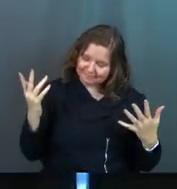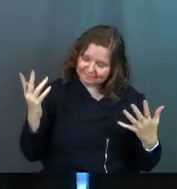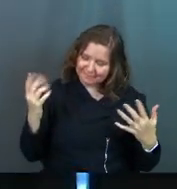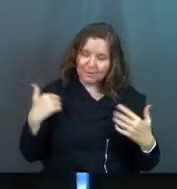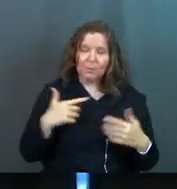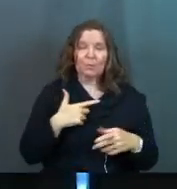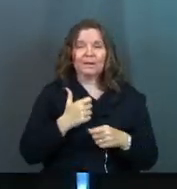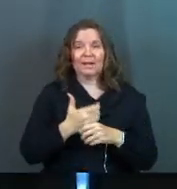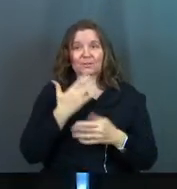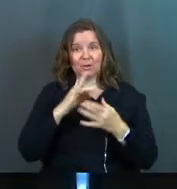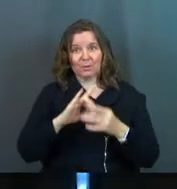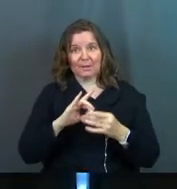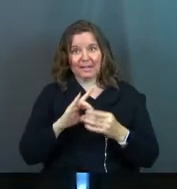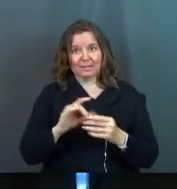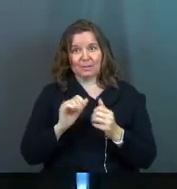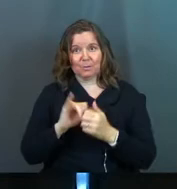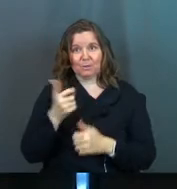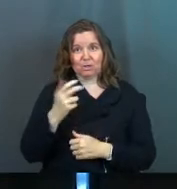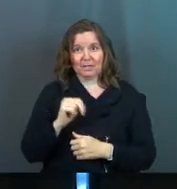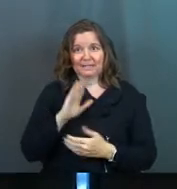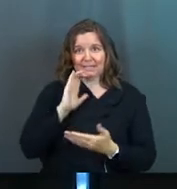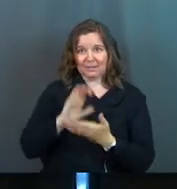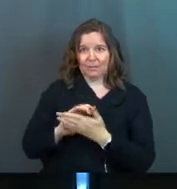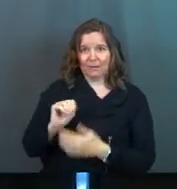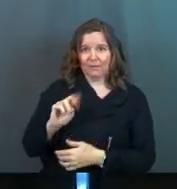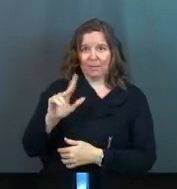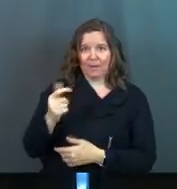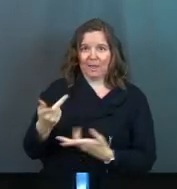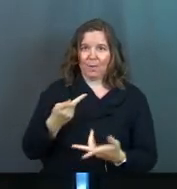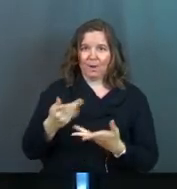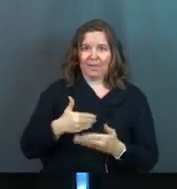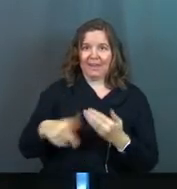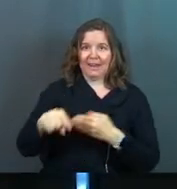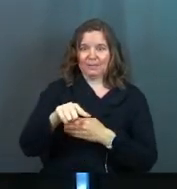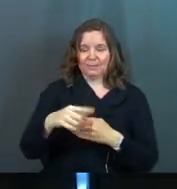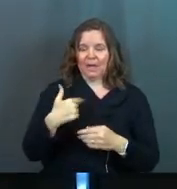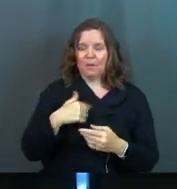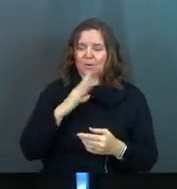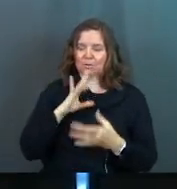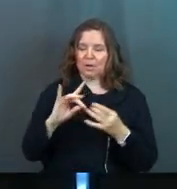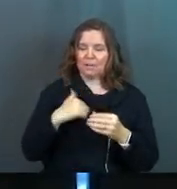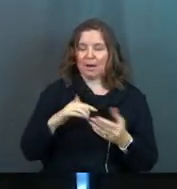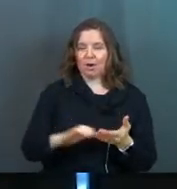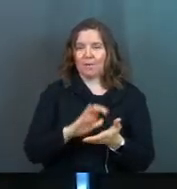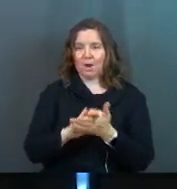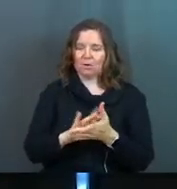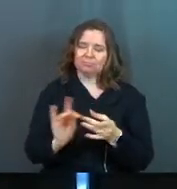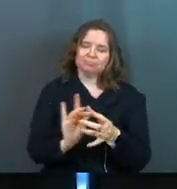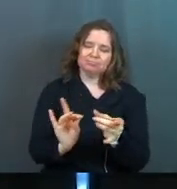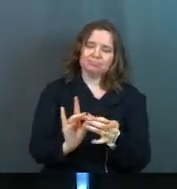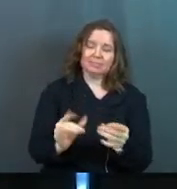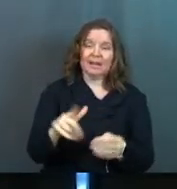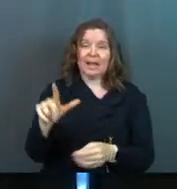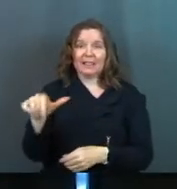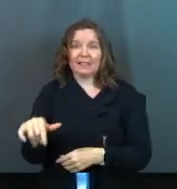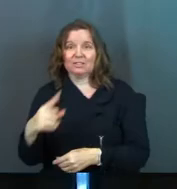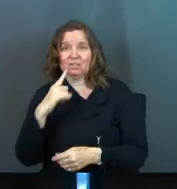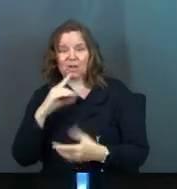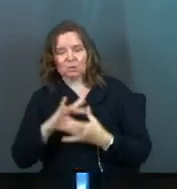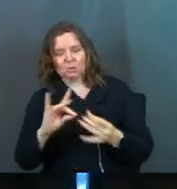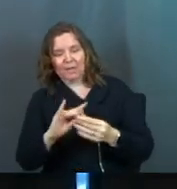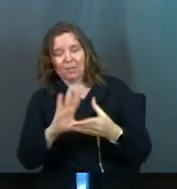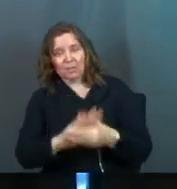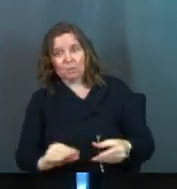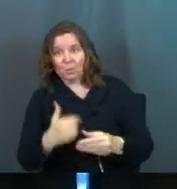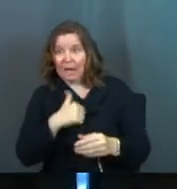So we got this good relationship with Jason and his wife, Marla, and we're hanging out that next week. And we're talking about our marriages and stuff. And Linda starts to